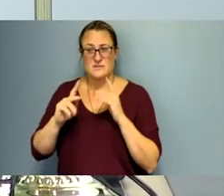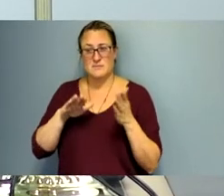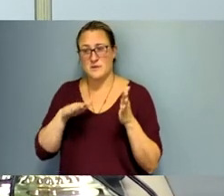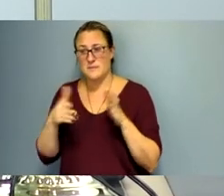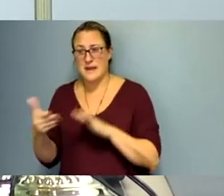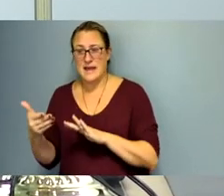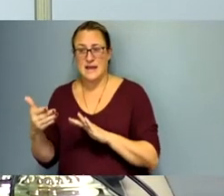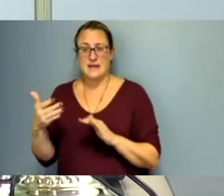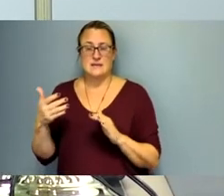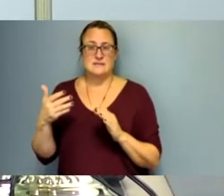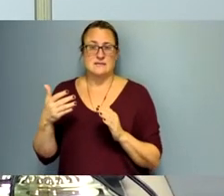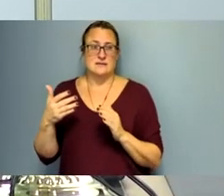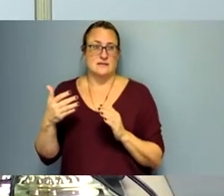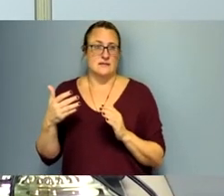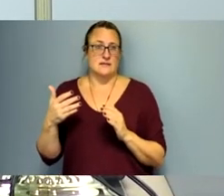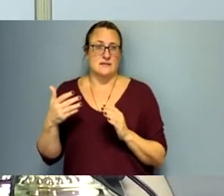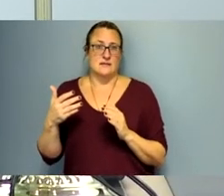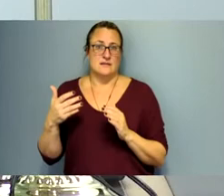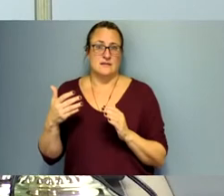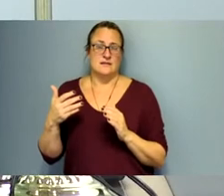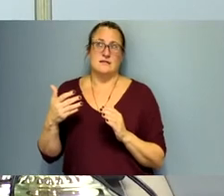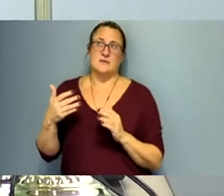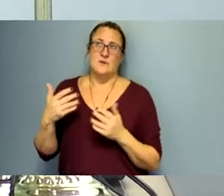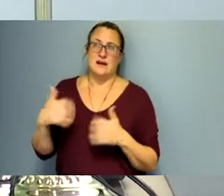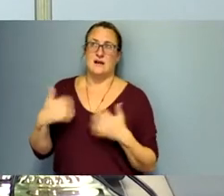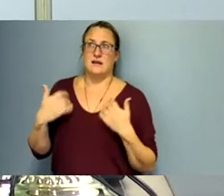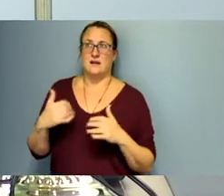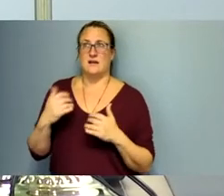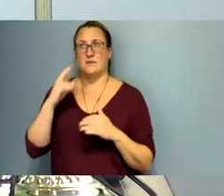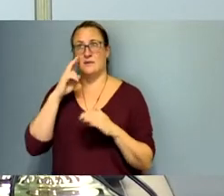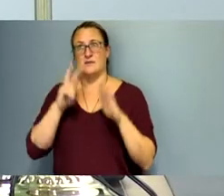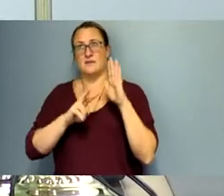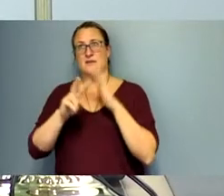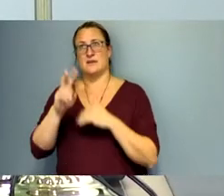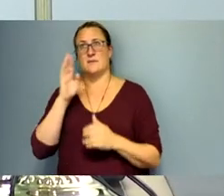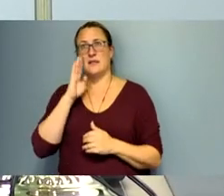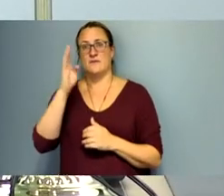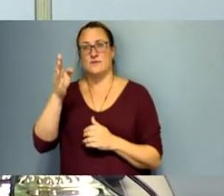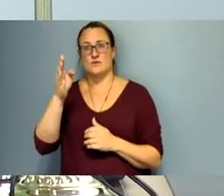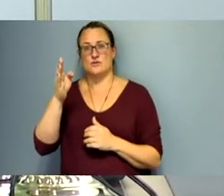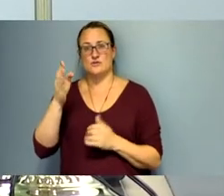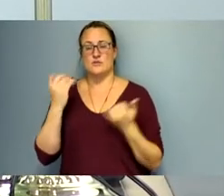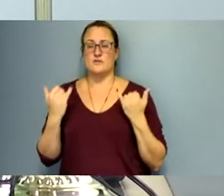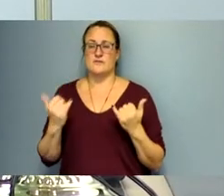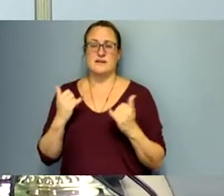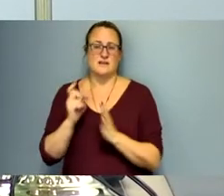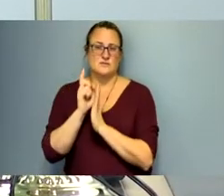in thinking about the future i'm just going to ask for a moment of silence